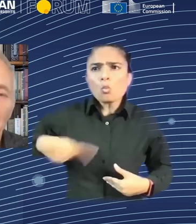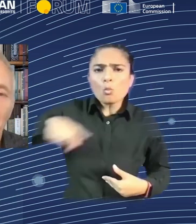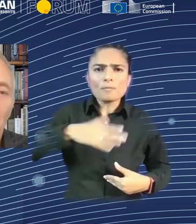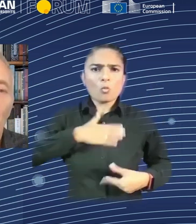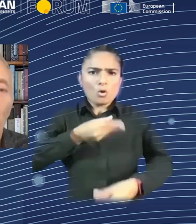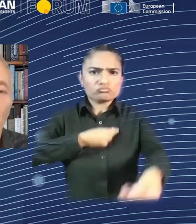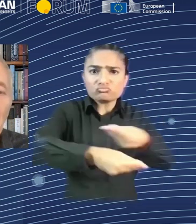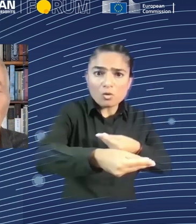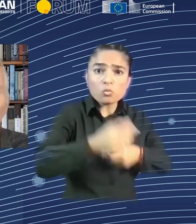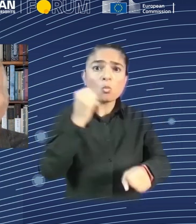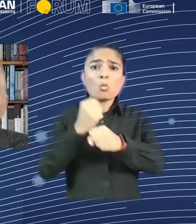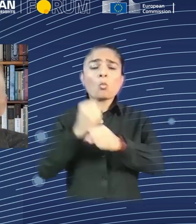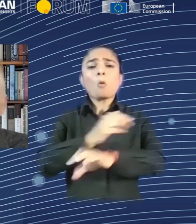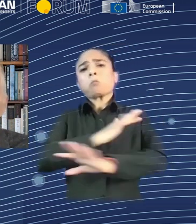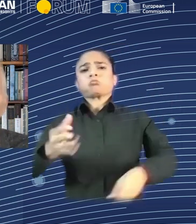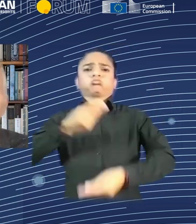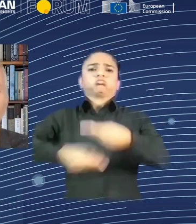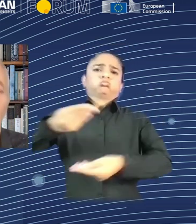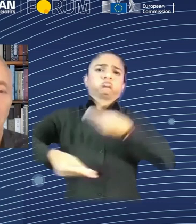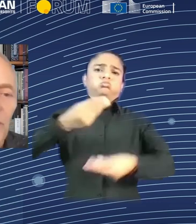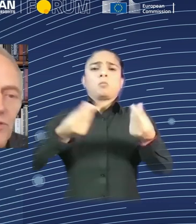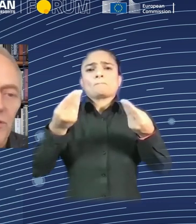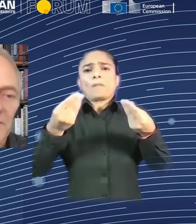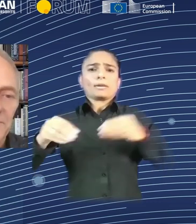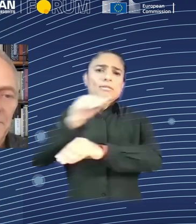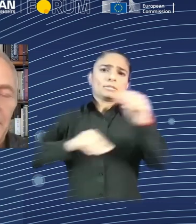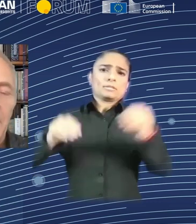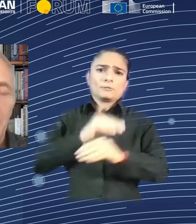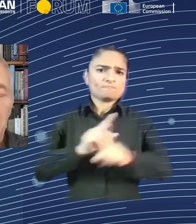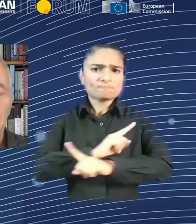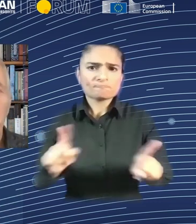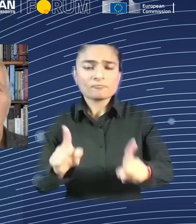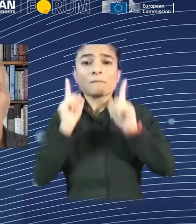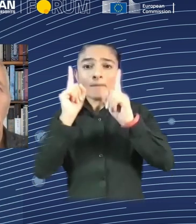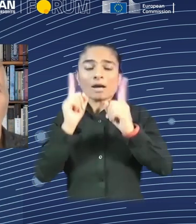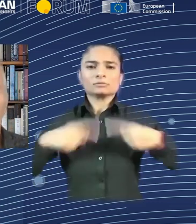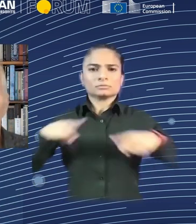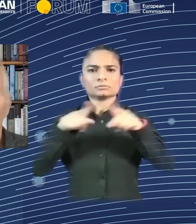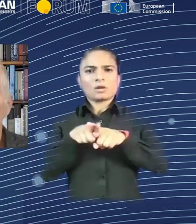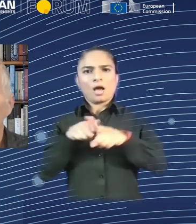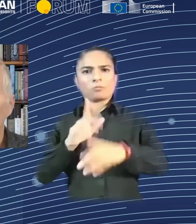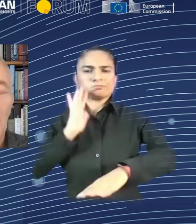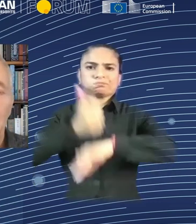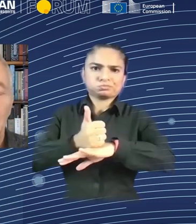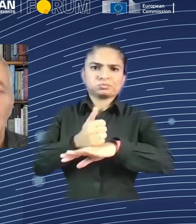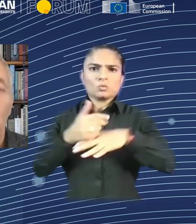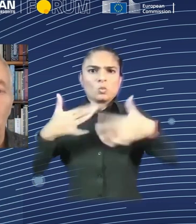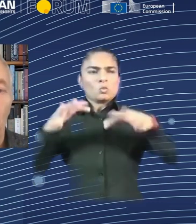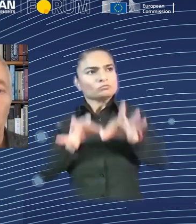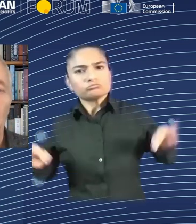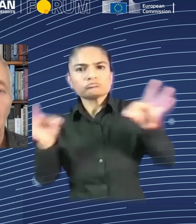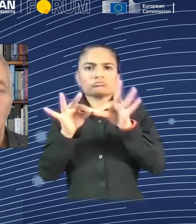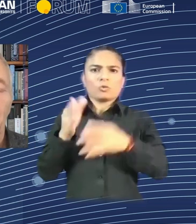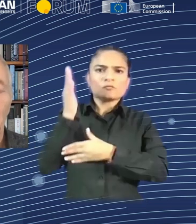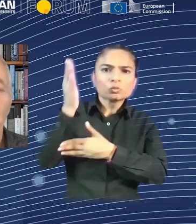past. They are creating the valuables of the future. And you see this today in the entertainment economy online, where there